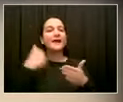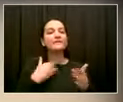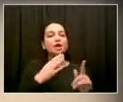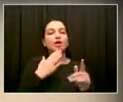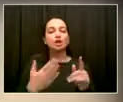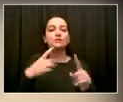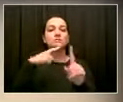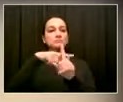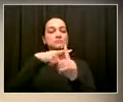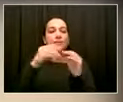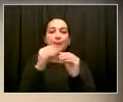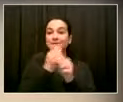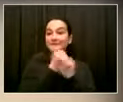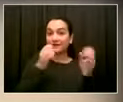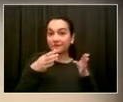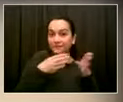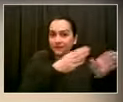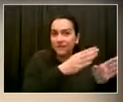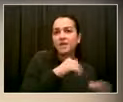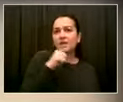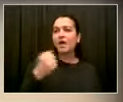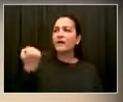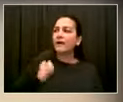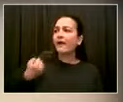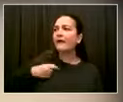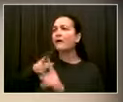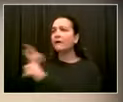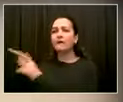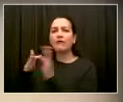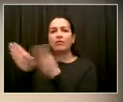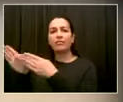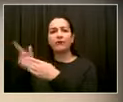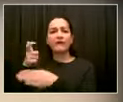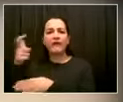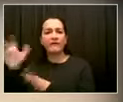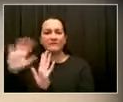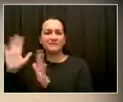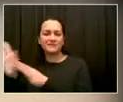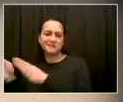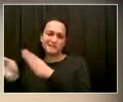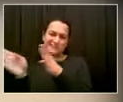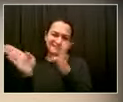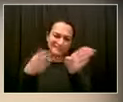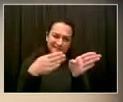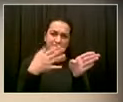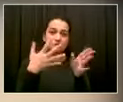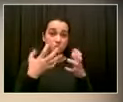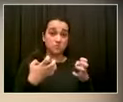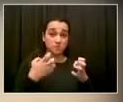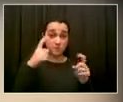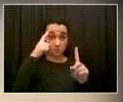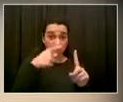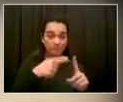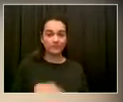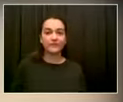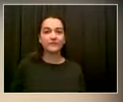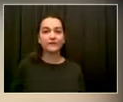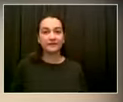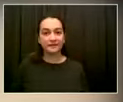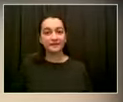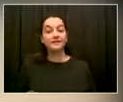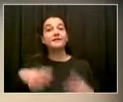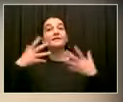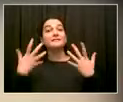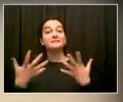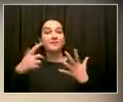and resources to make sure that their lives are better. I can't be more happy. I thank, again, Councilmember Savina Brooke Powers for really